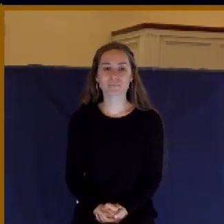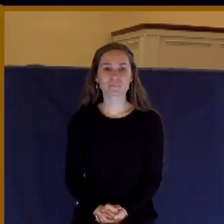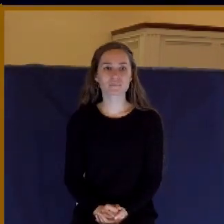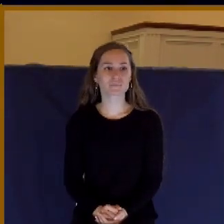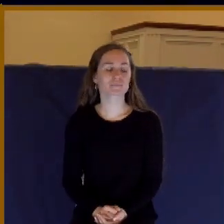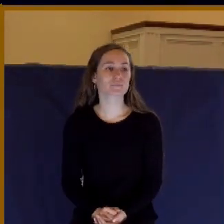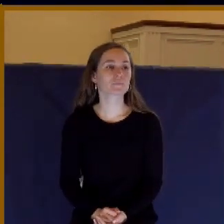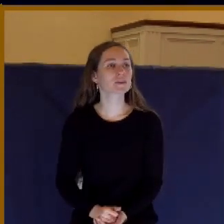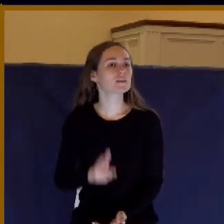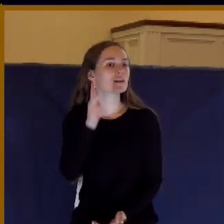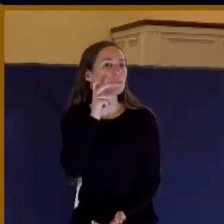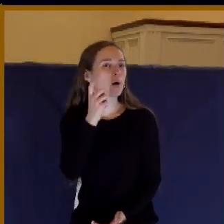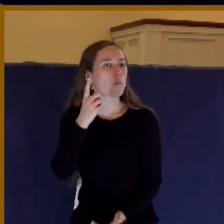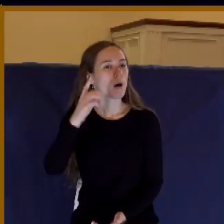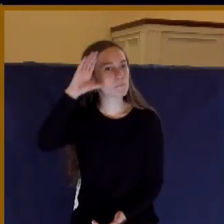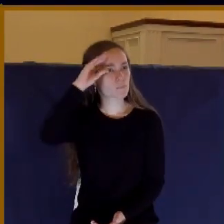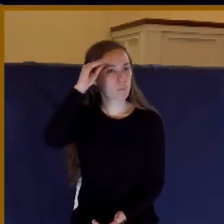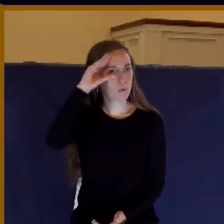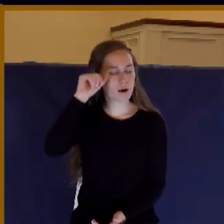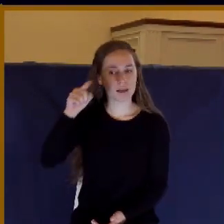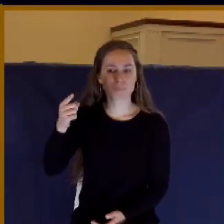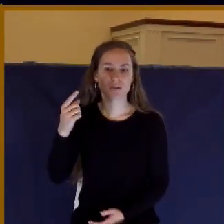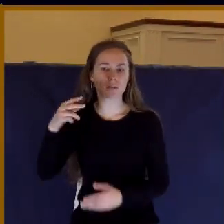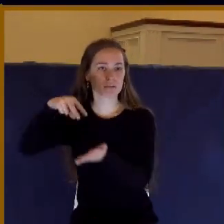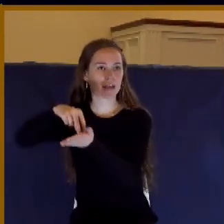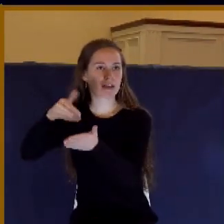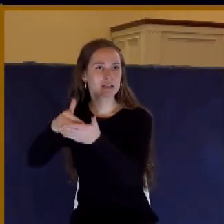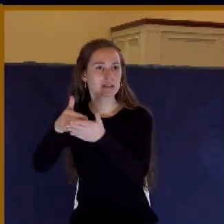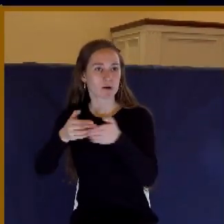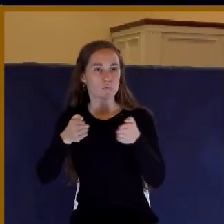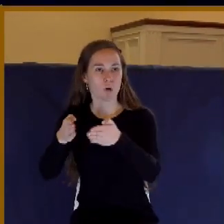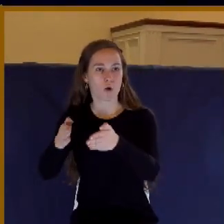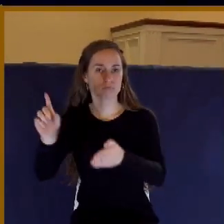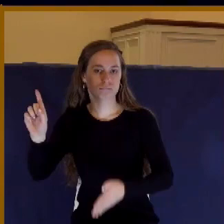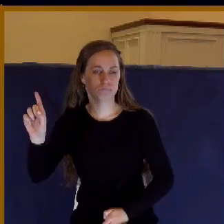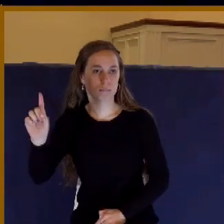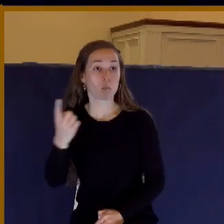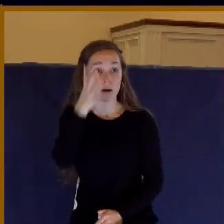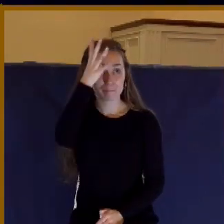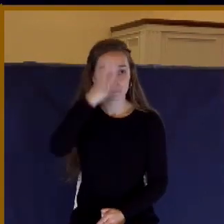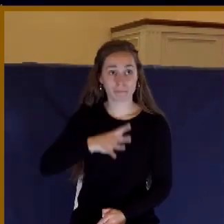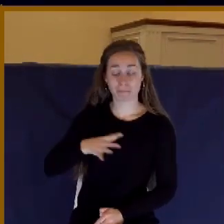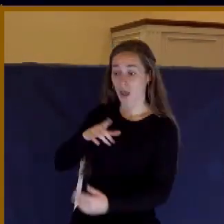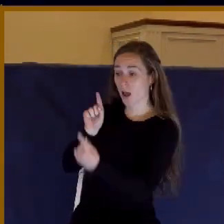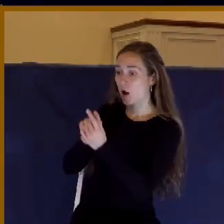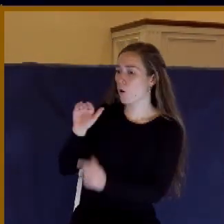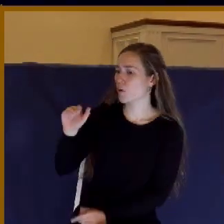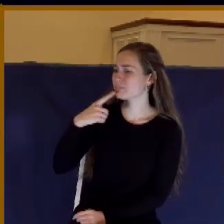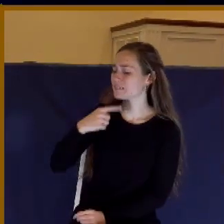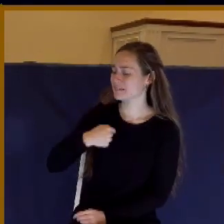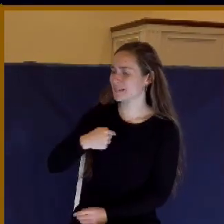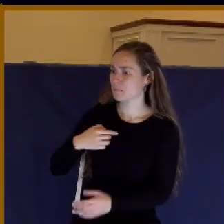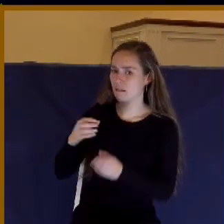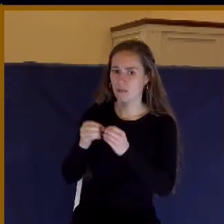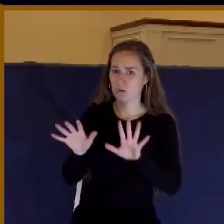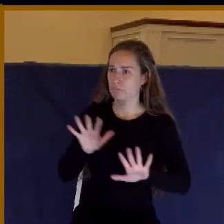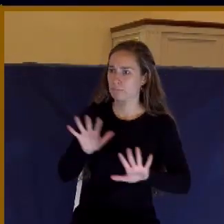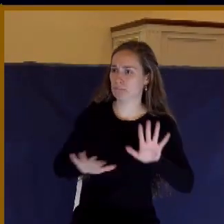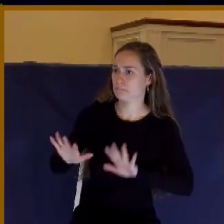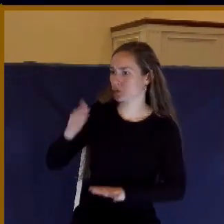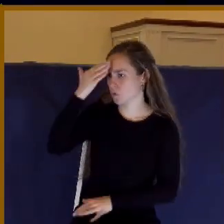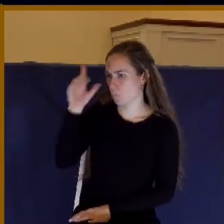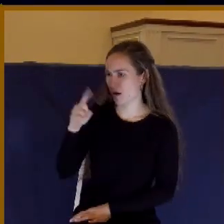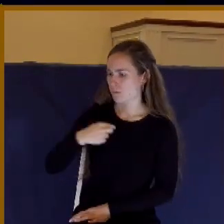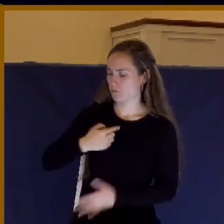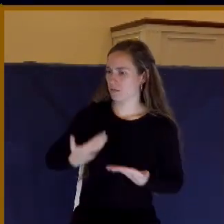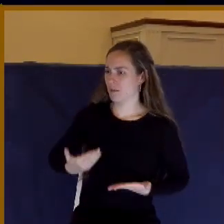I heard about a little boy who was standing by the roadside, and a man came along who was lost. And the man said to the little boy, he said, son, do